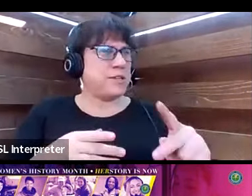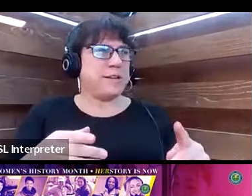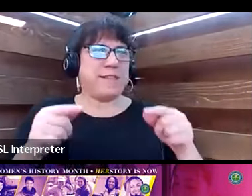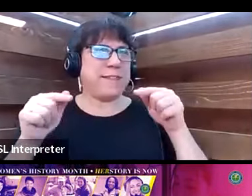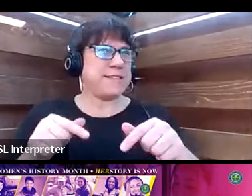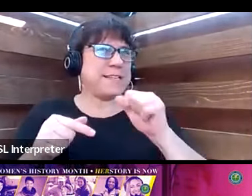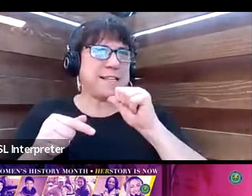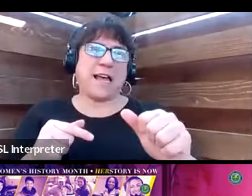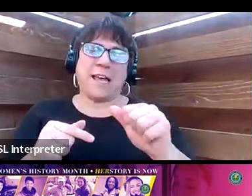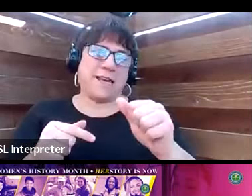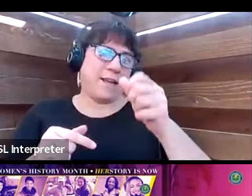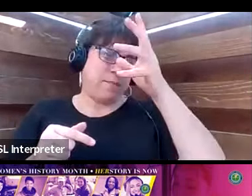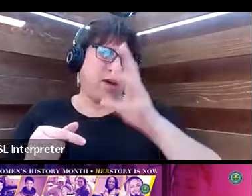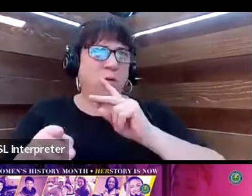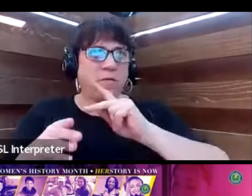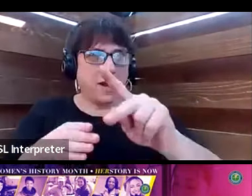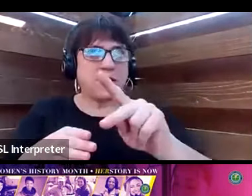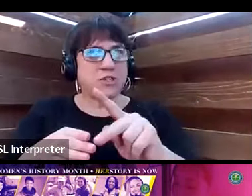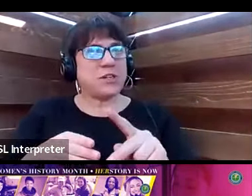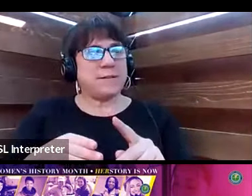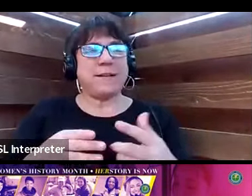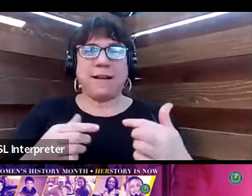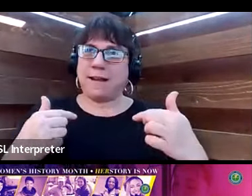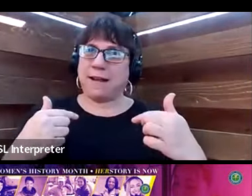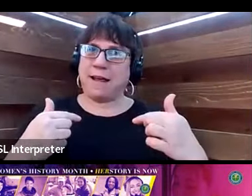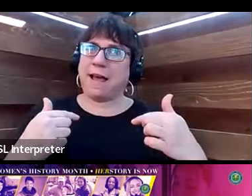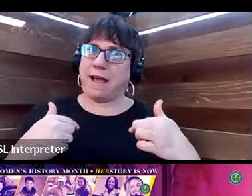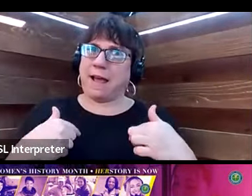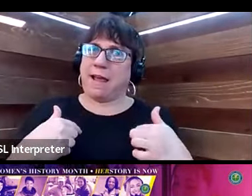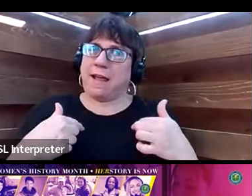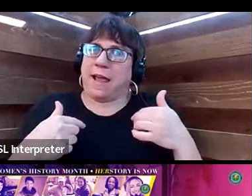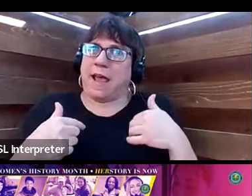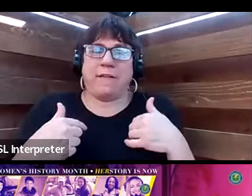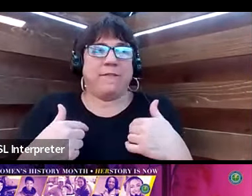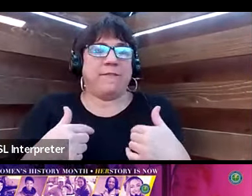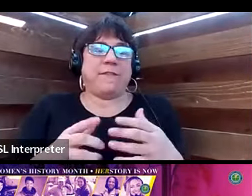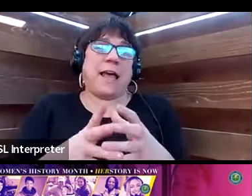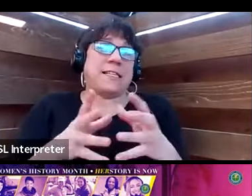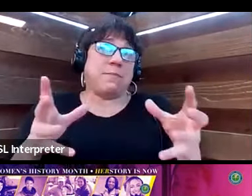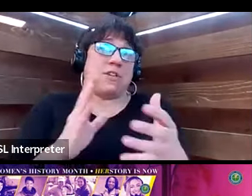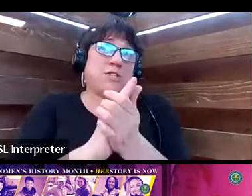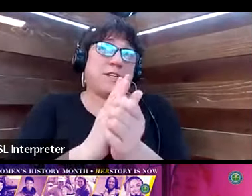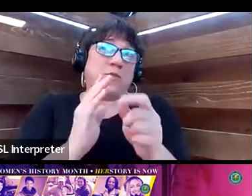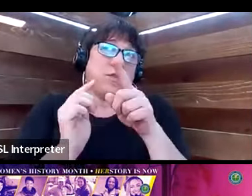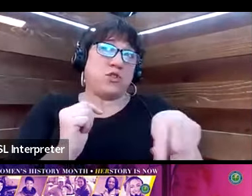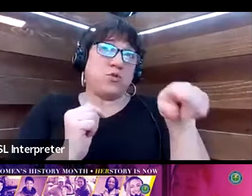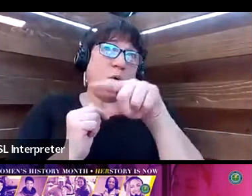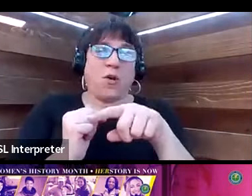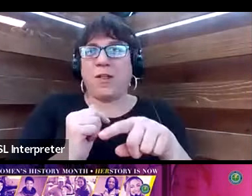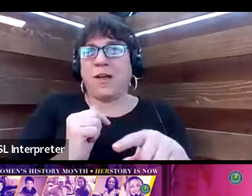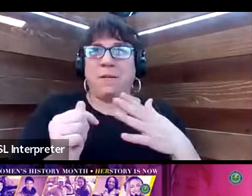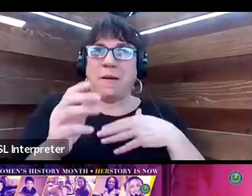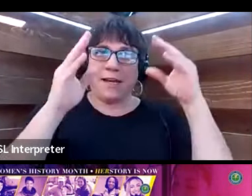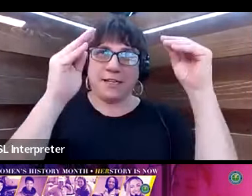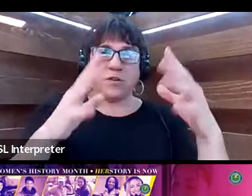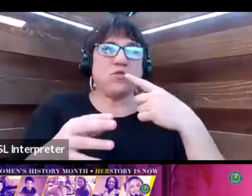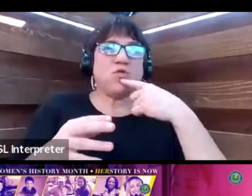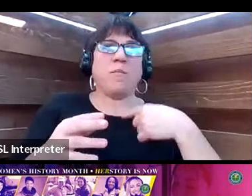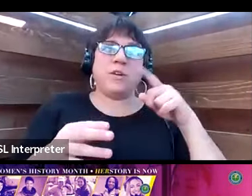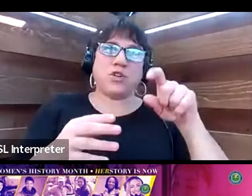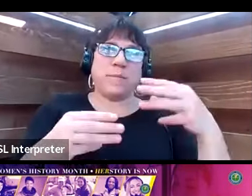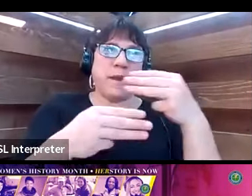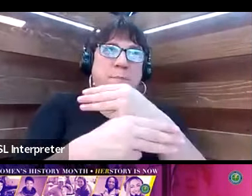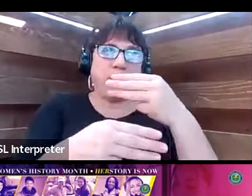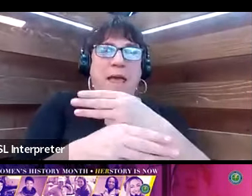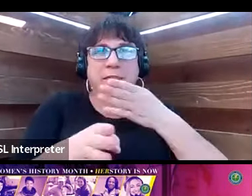profession, dear. I am here with just as much capability as the rest of you. So all my teachers told me I should have been a math